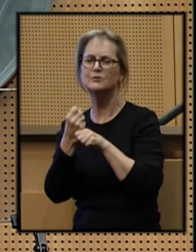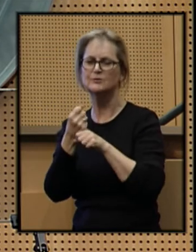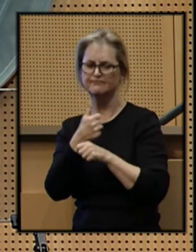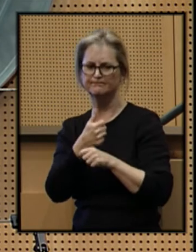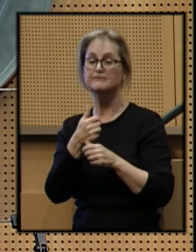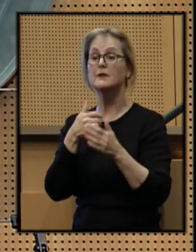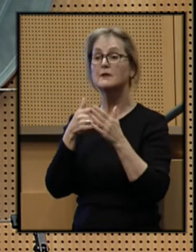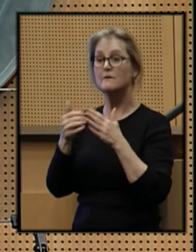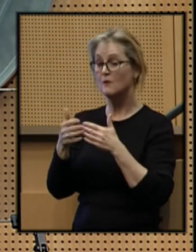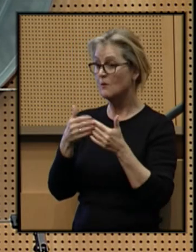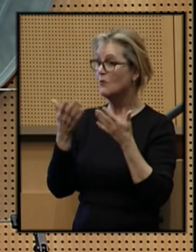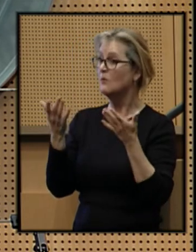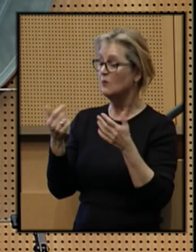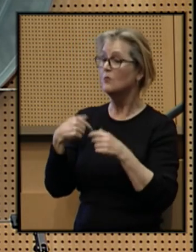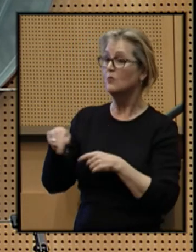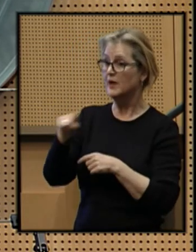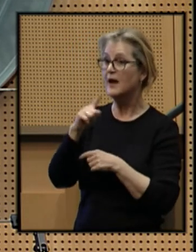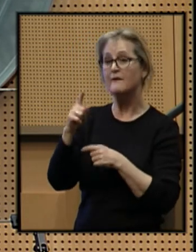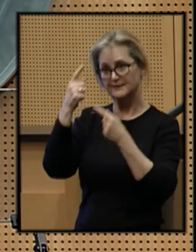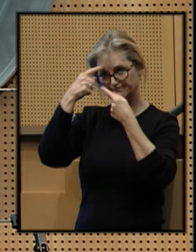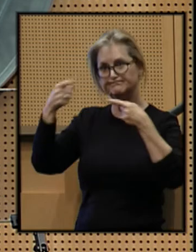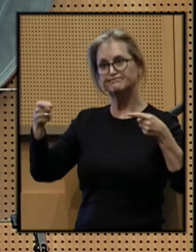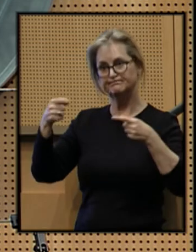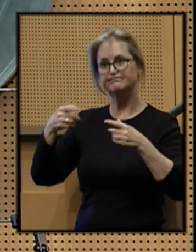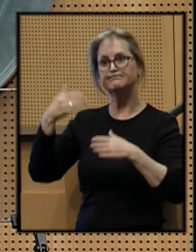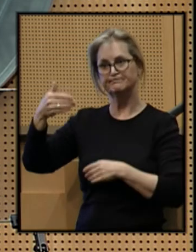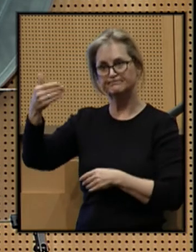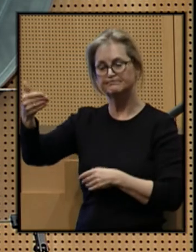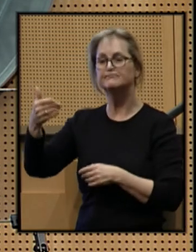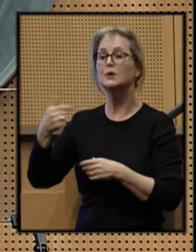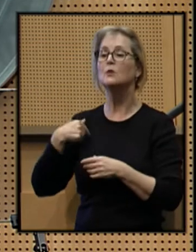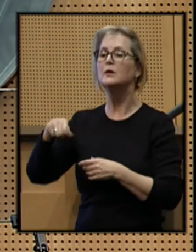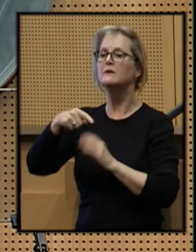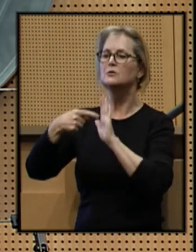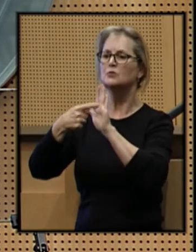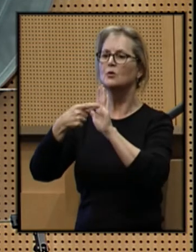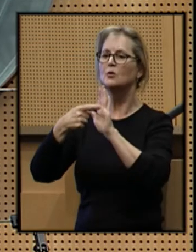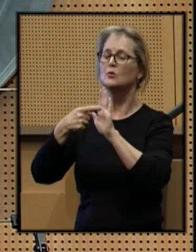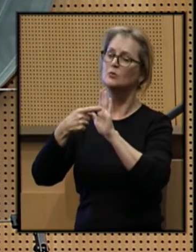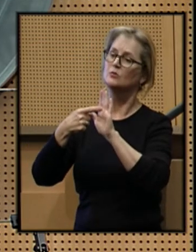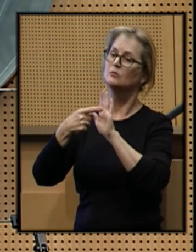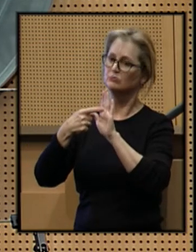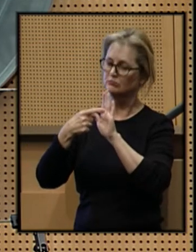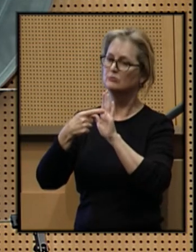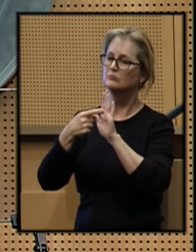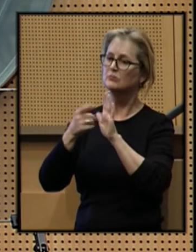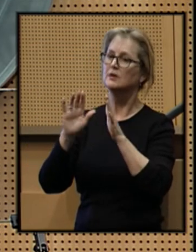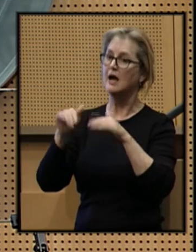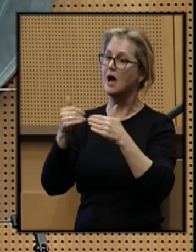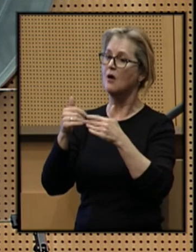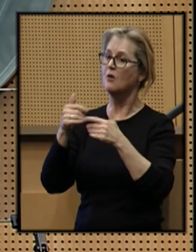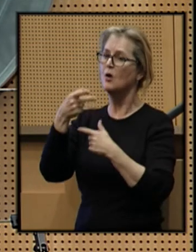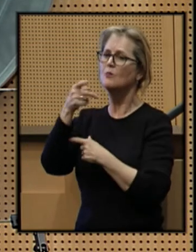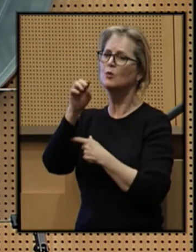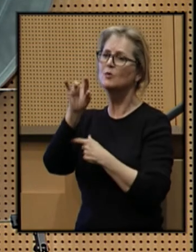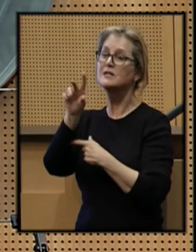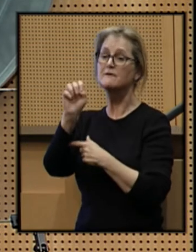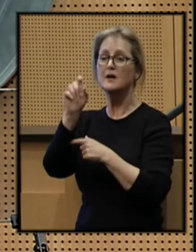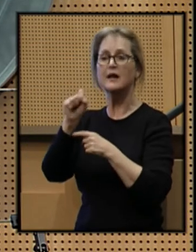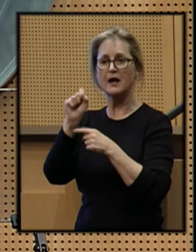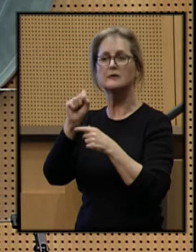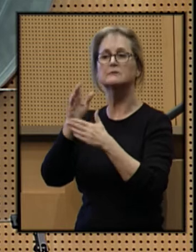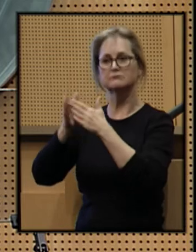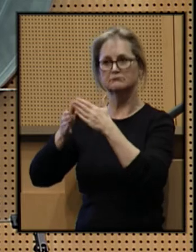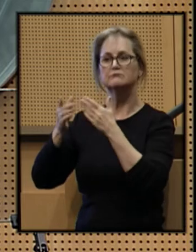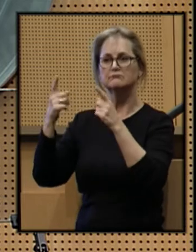Even though we have disagreed on occasion, we have shown progress, we have shown how progressives can get things